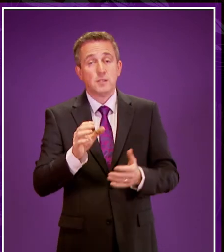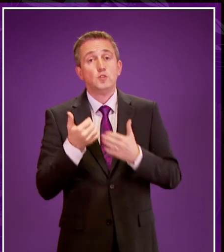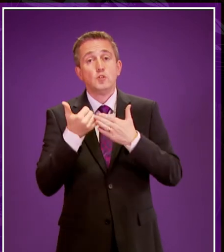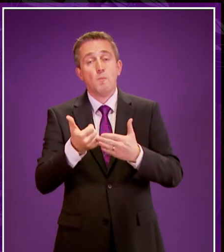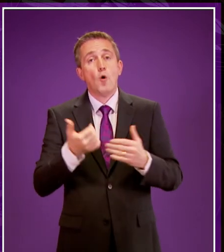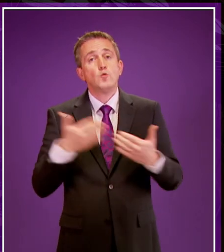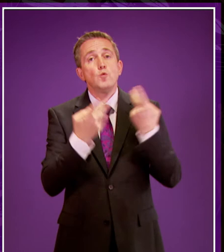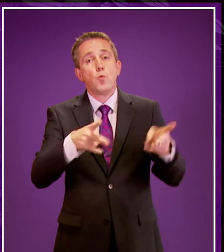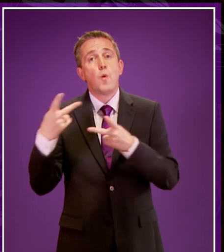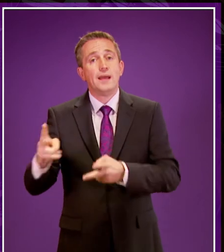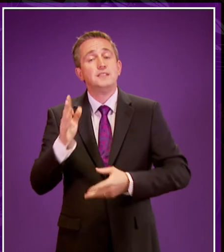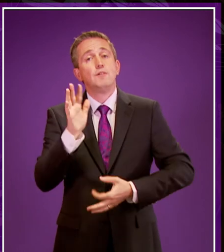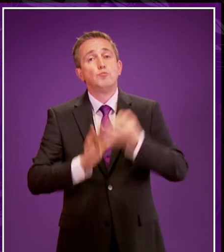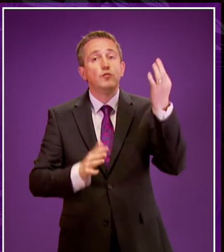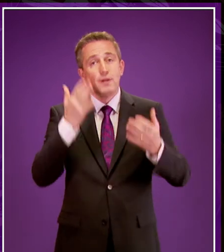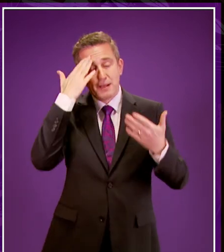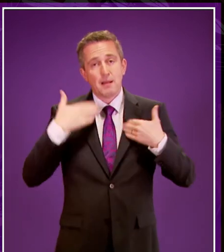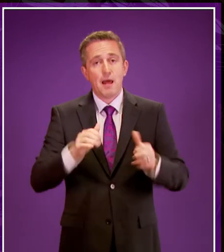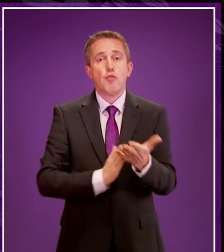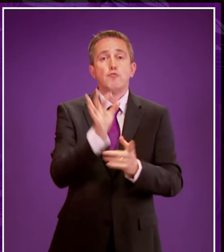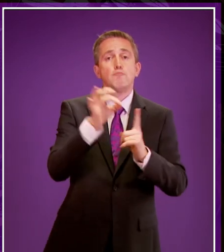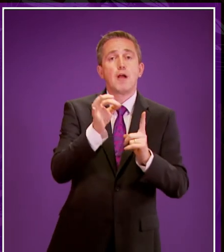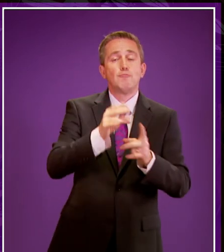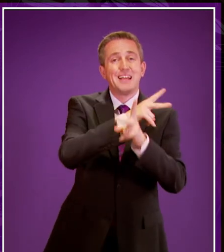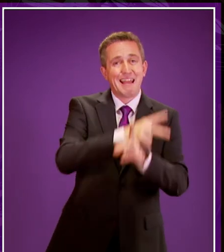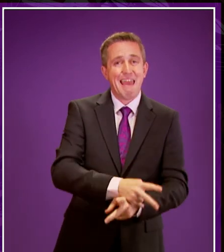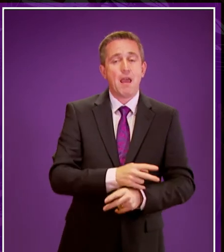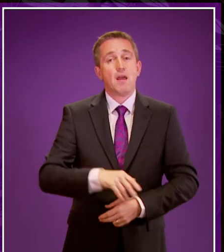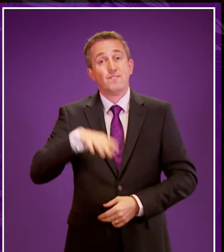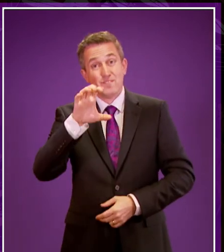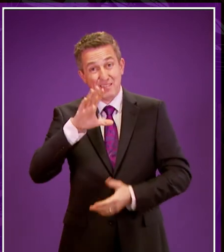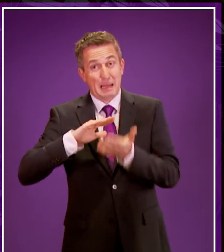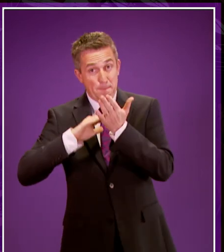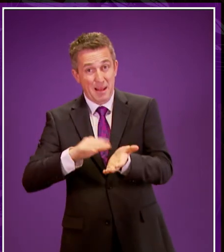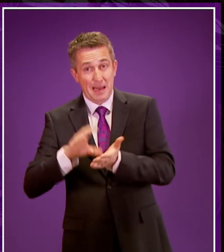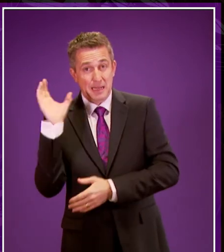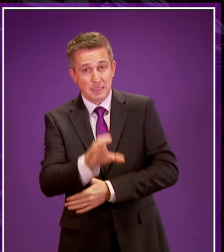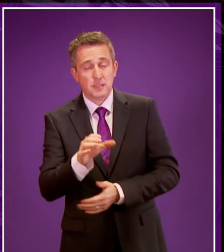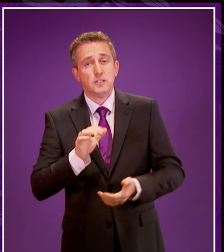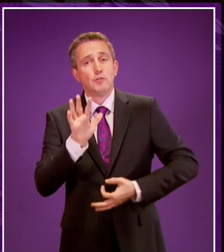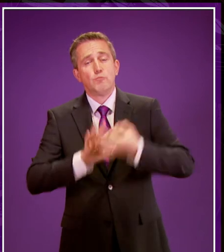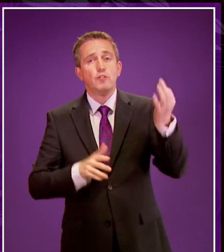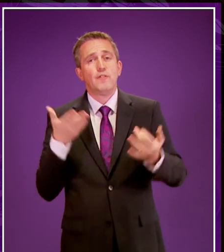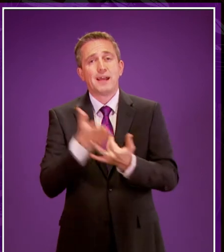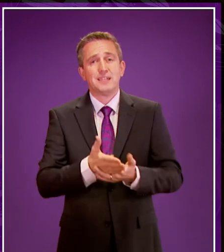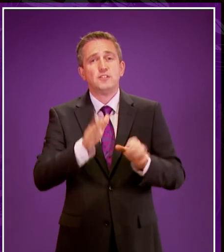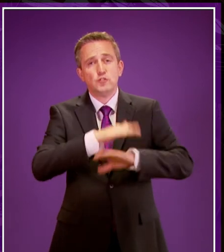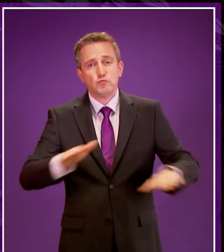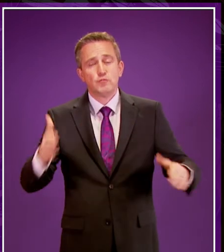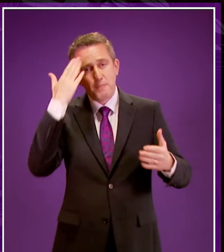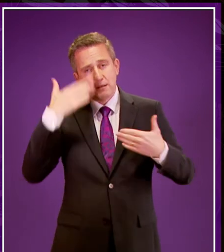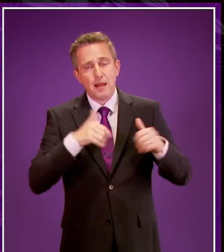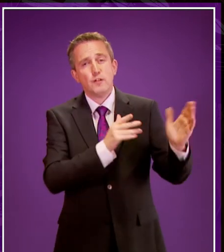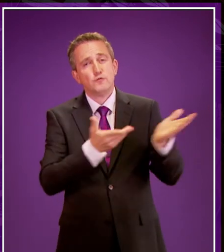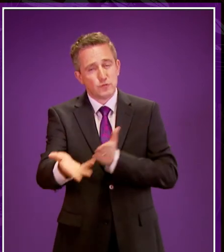improving mental health in primary care, and 15 million to support better access to CAMHS and innovation. A great deal